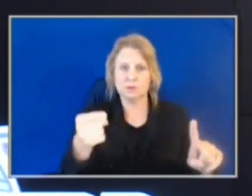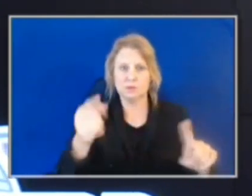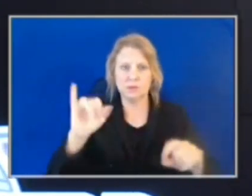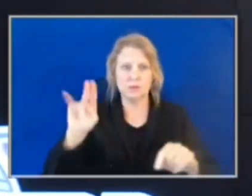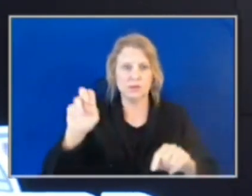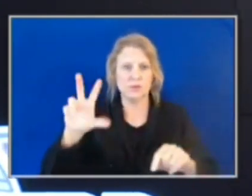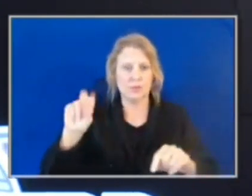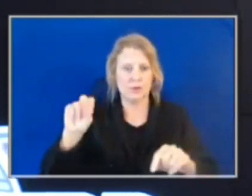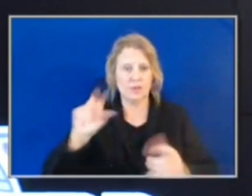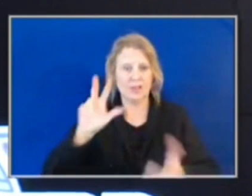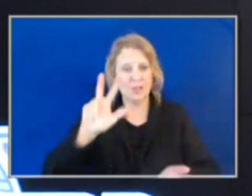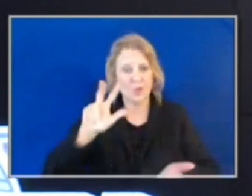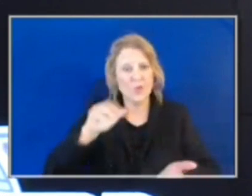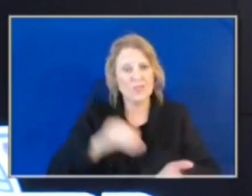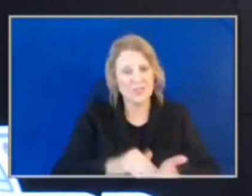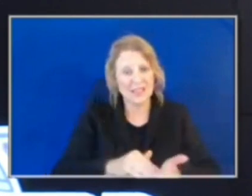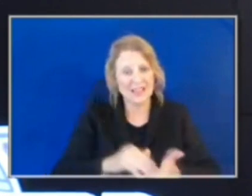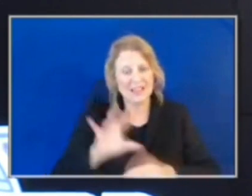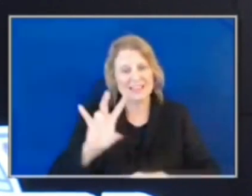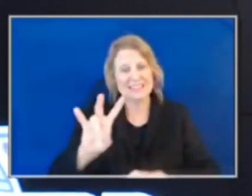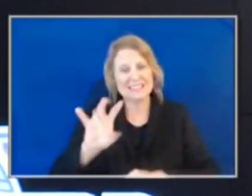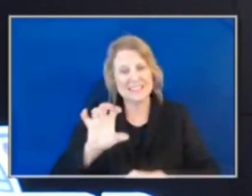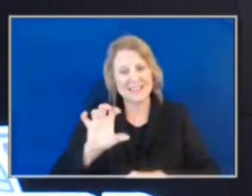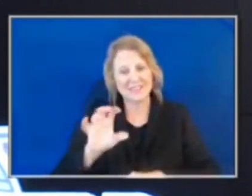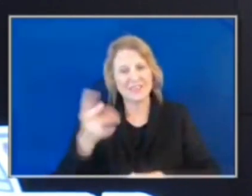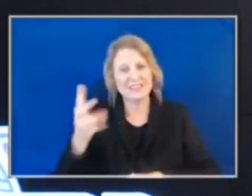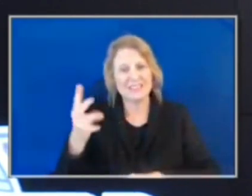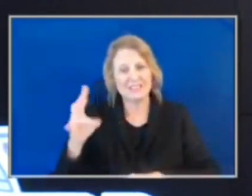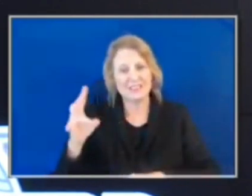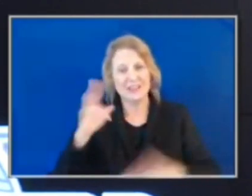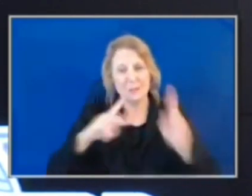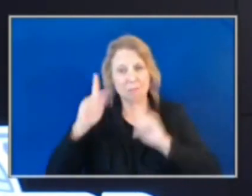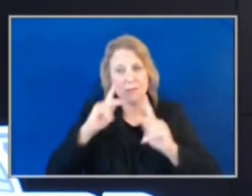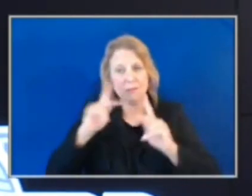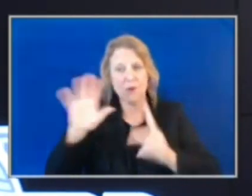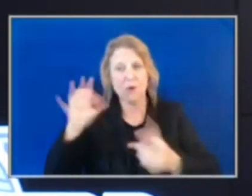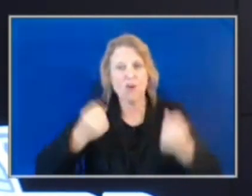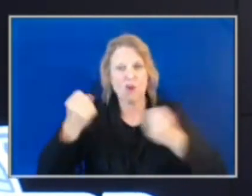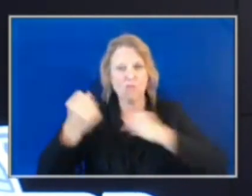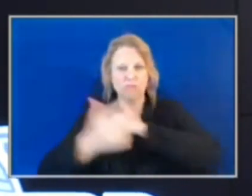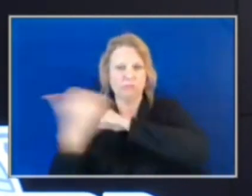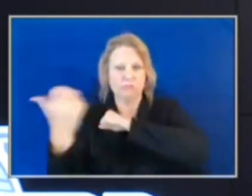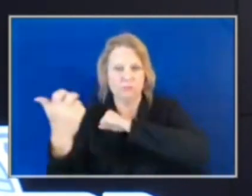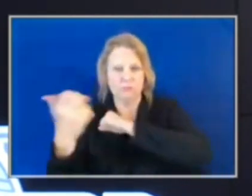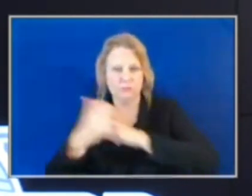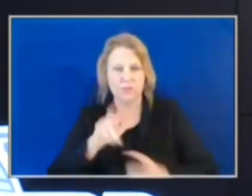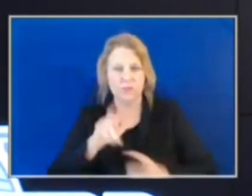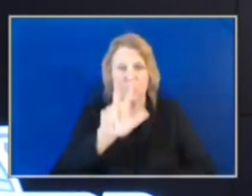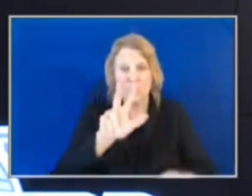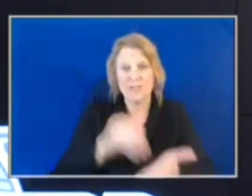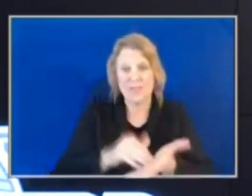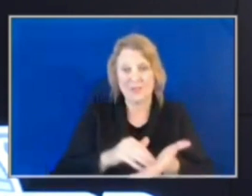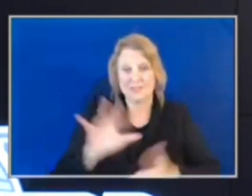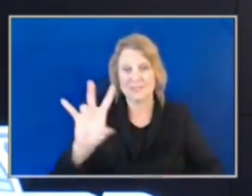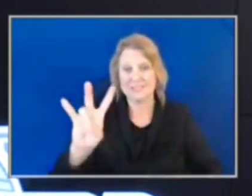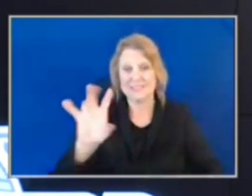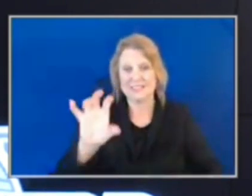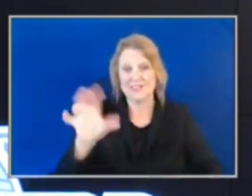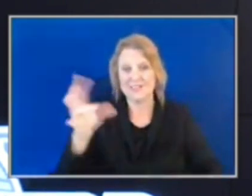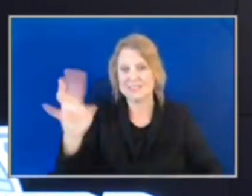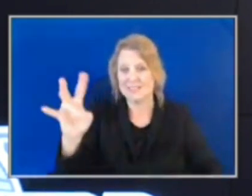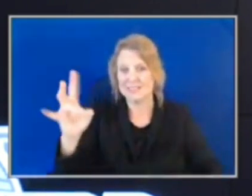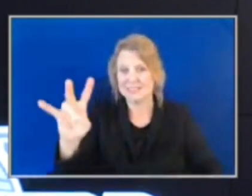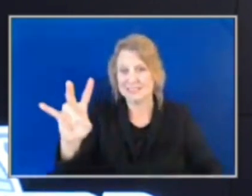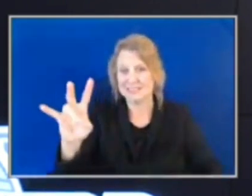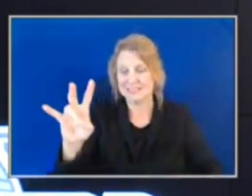,717 people have had their cars stolen. That's 3,717 people that have been